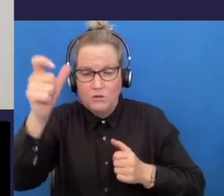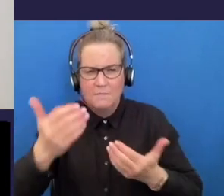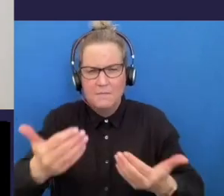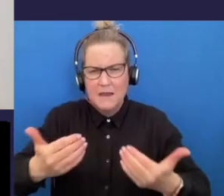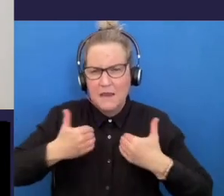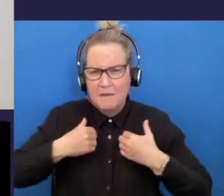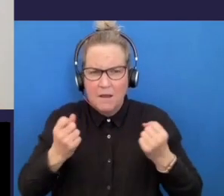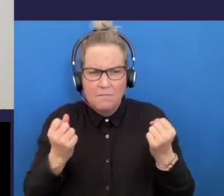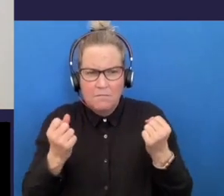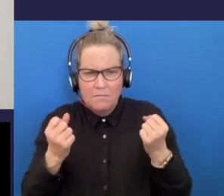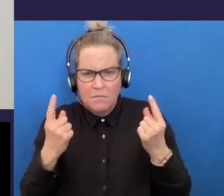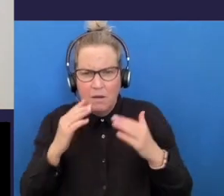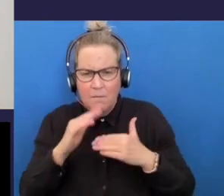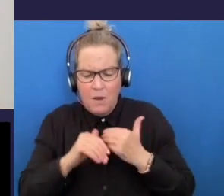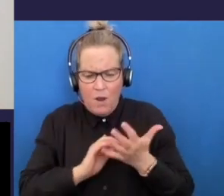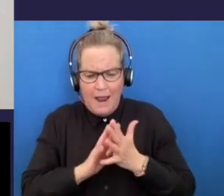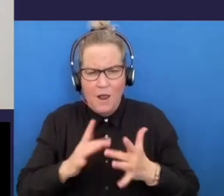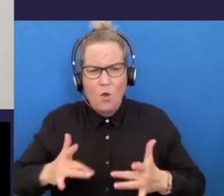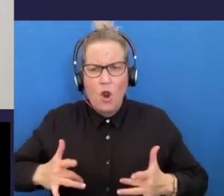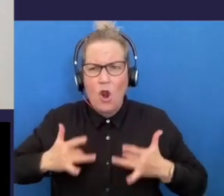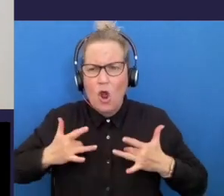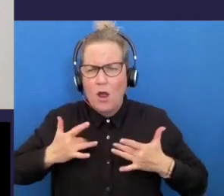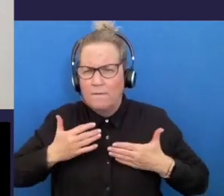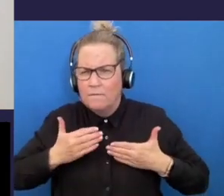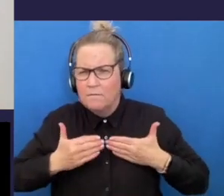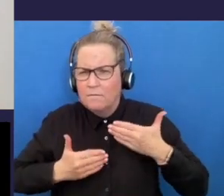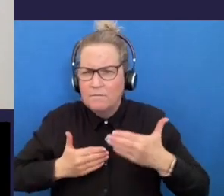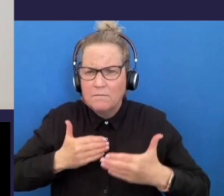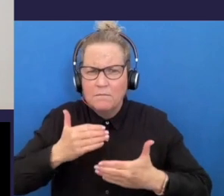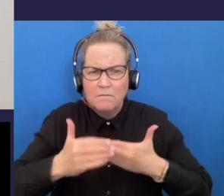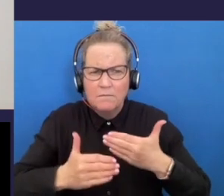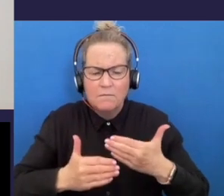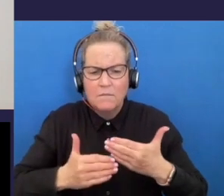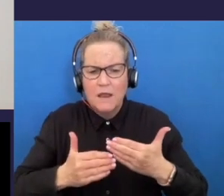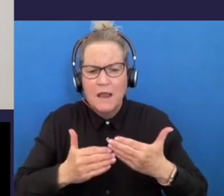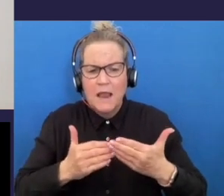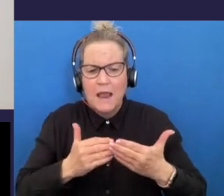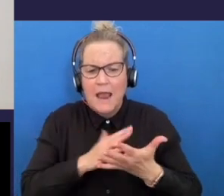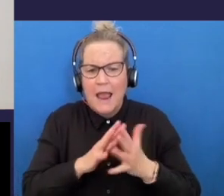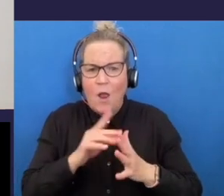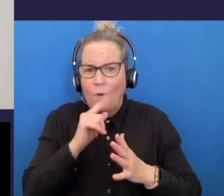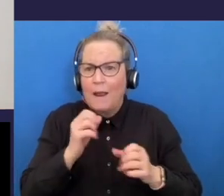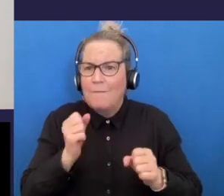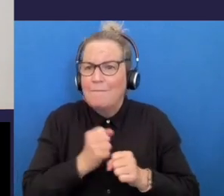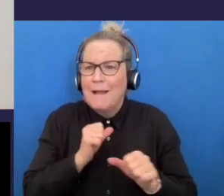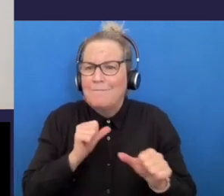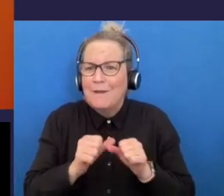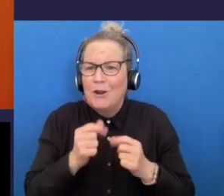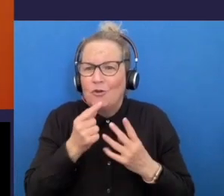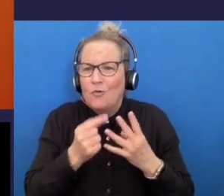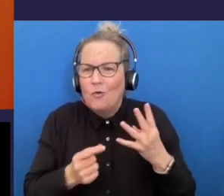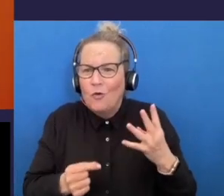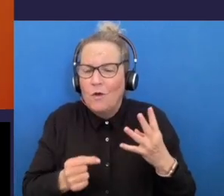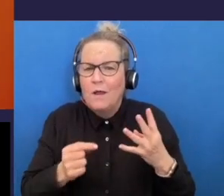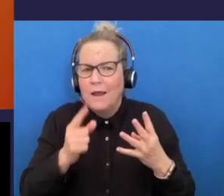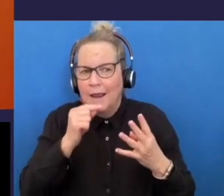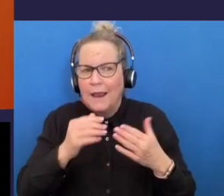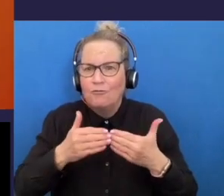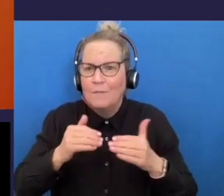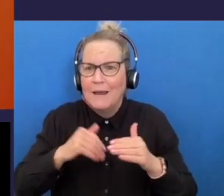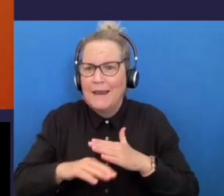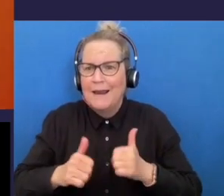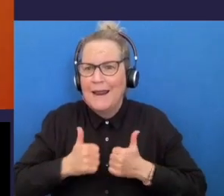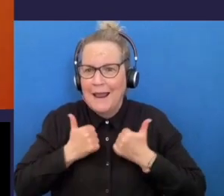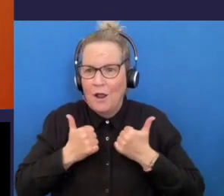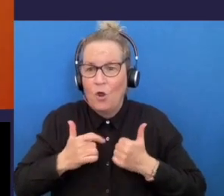on how our life works and how we can make better choices to help fix things in our lives so every tree starts with a